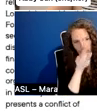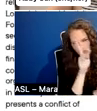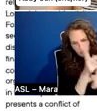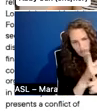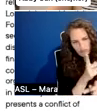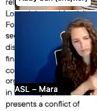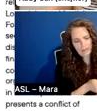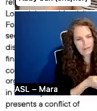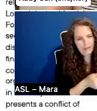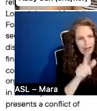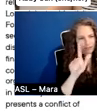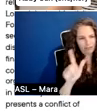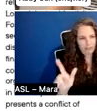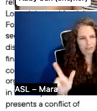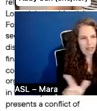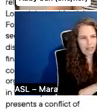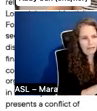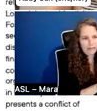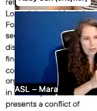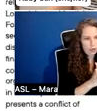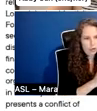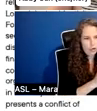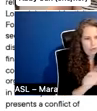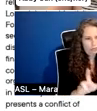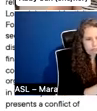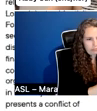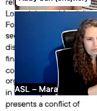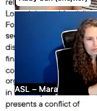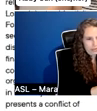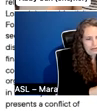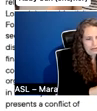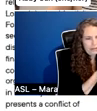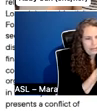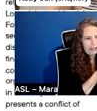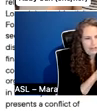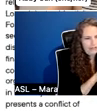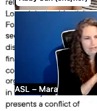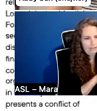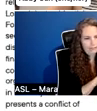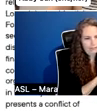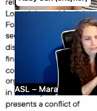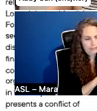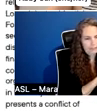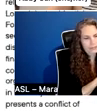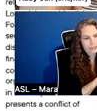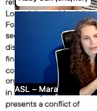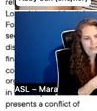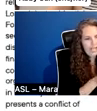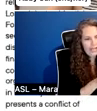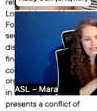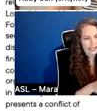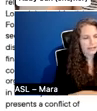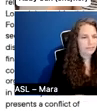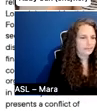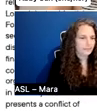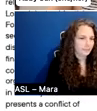bottom, uh, left-hand corner of this slide that we are on. Um, um, so self-financing, we give